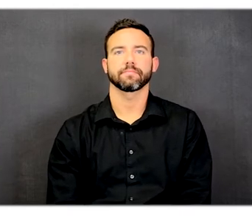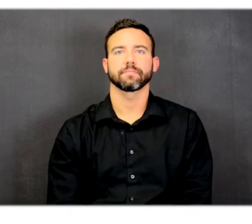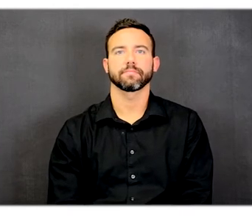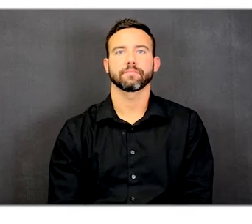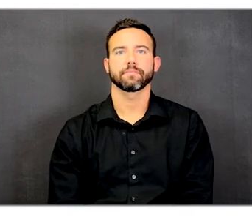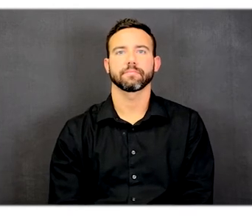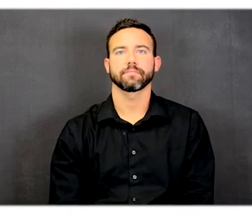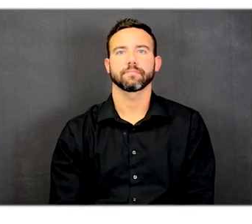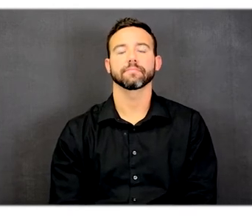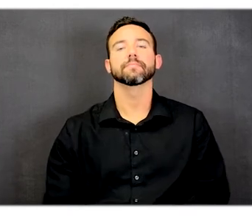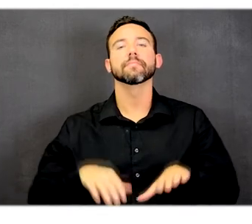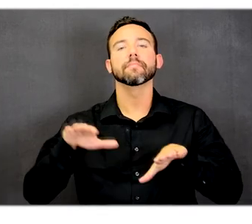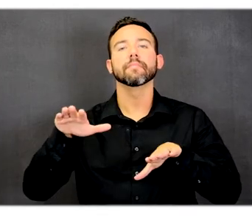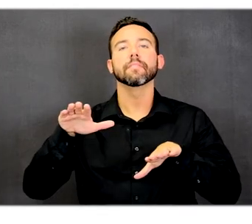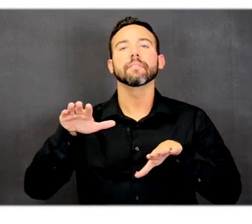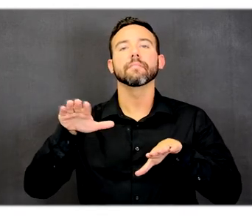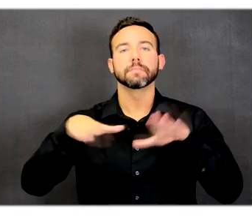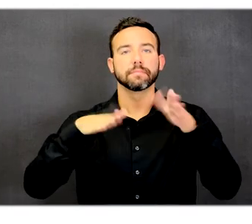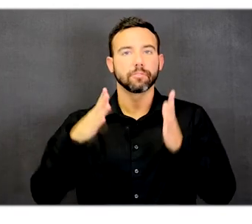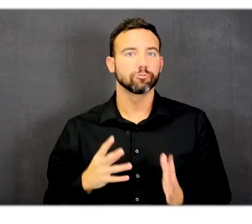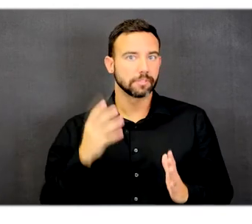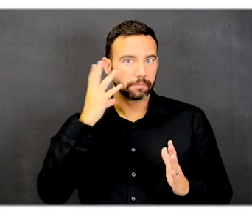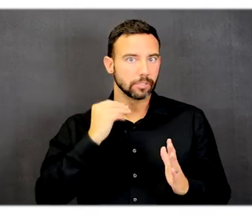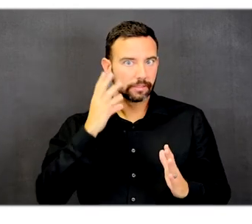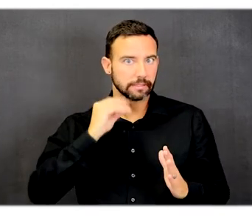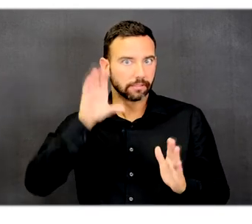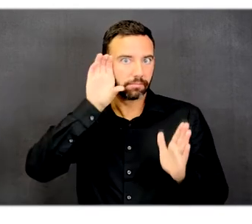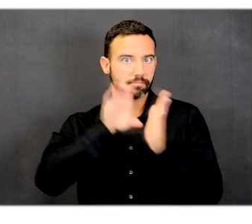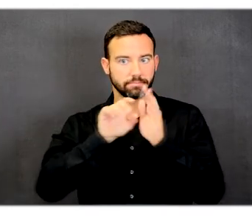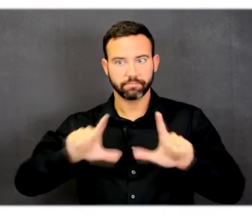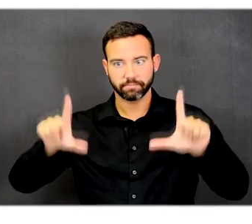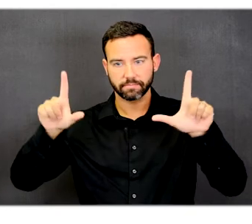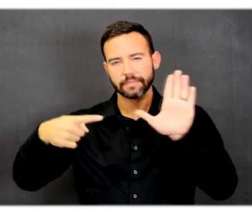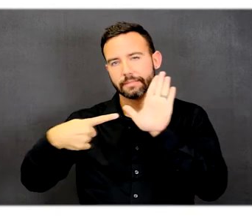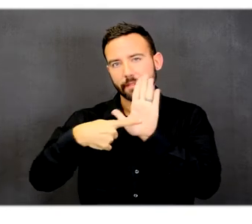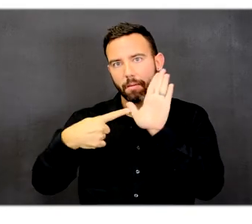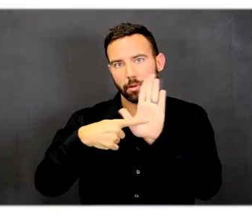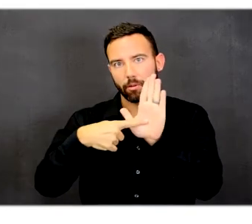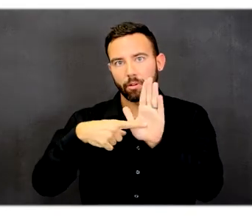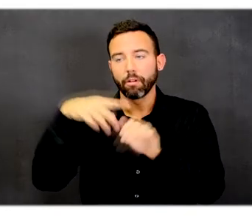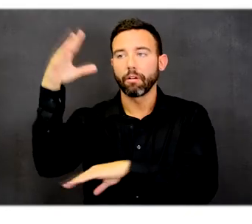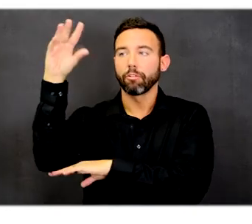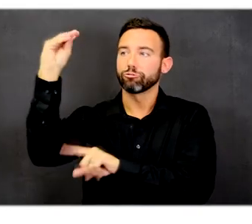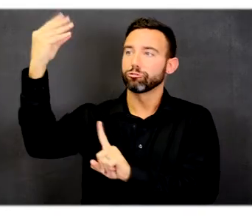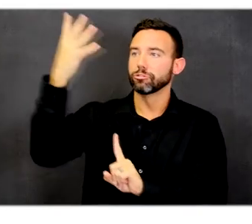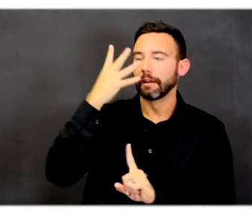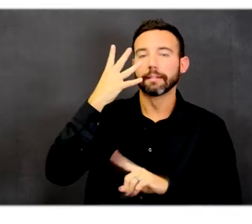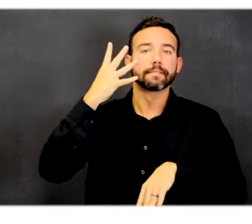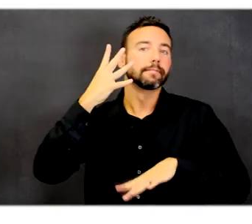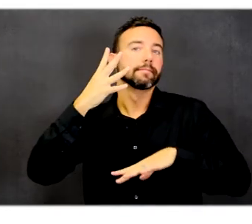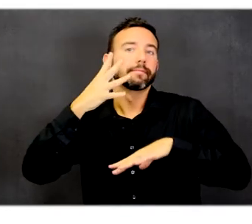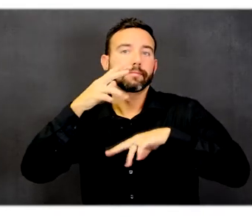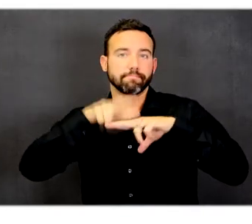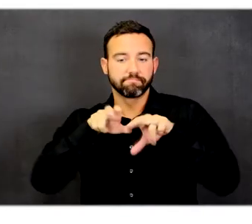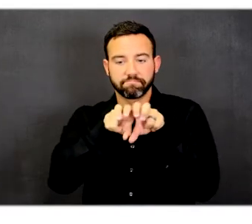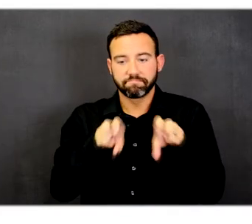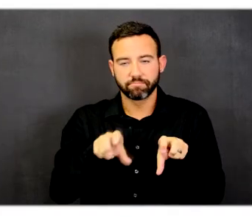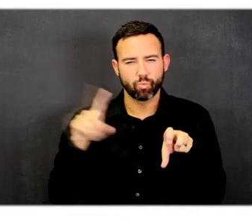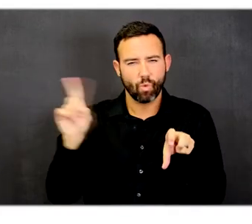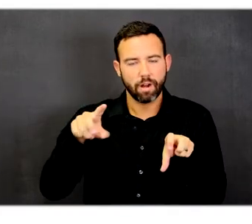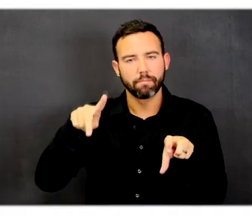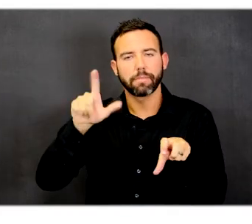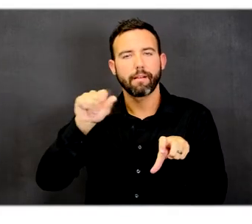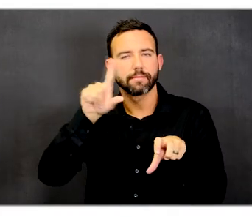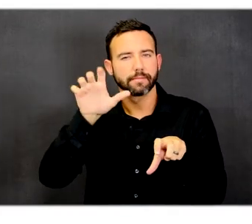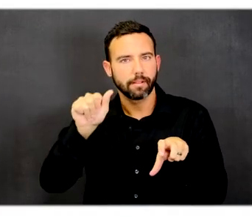The pedestrian experience diagram example shaded seating area at the plaza. The